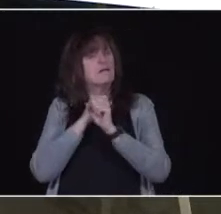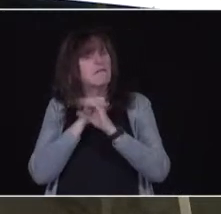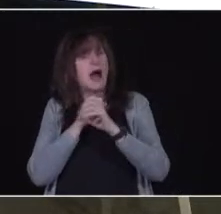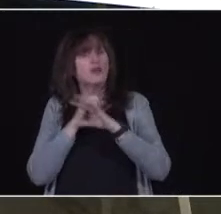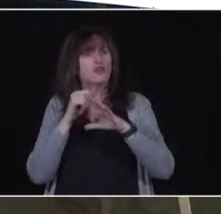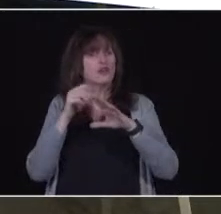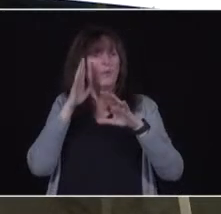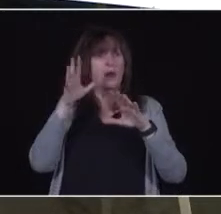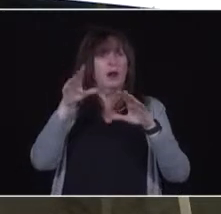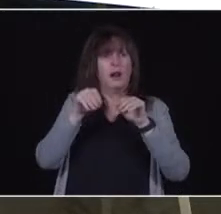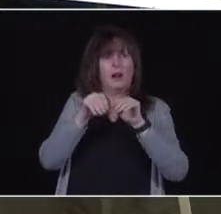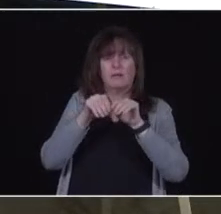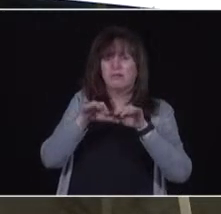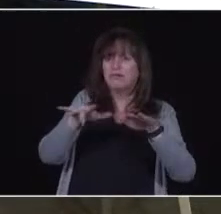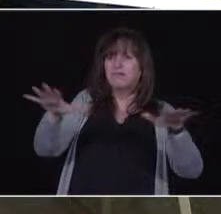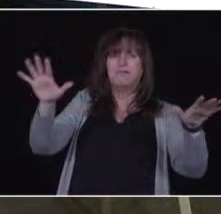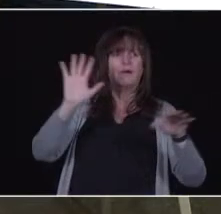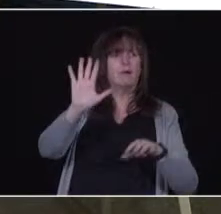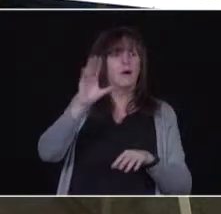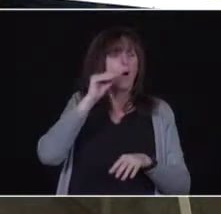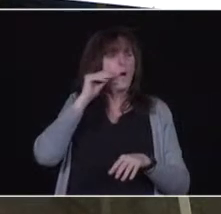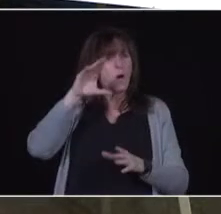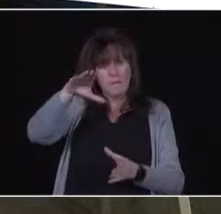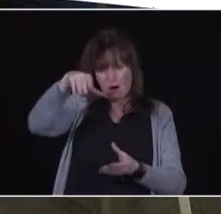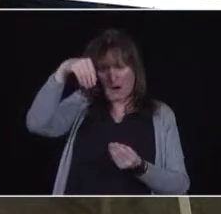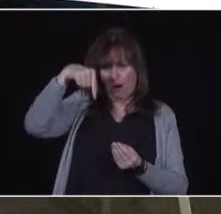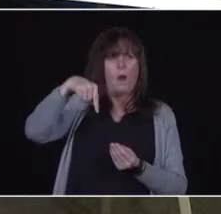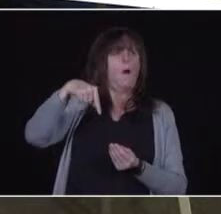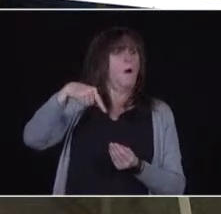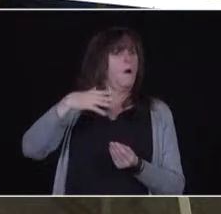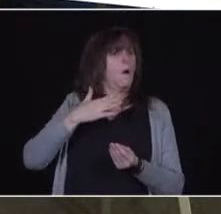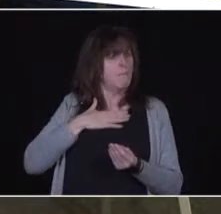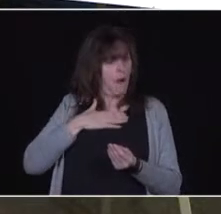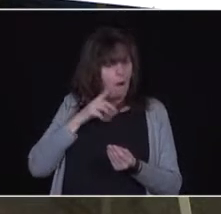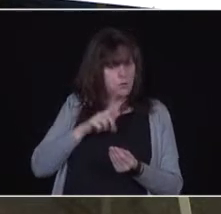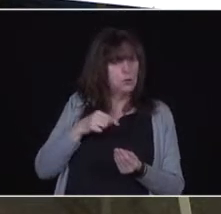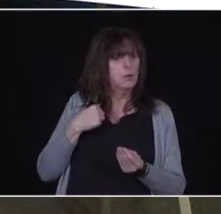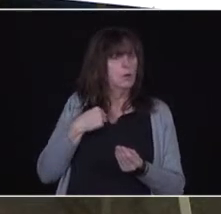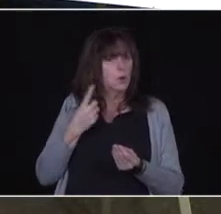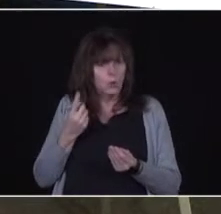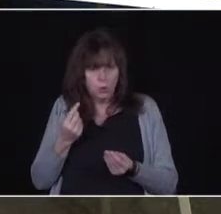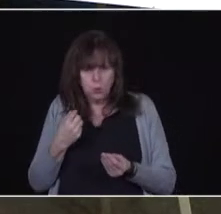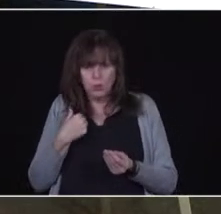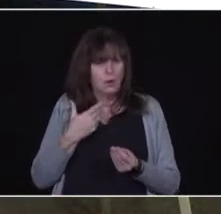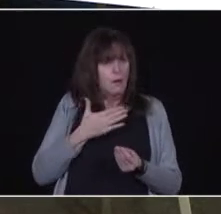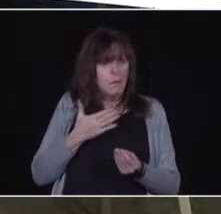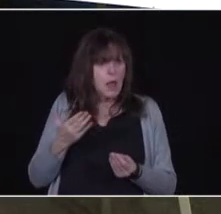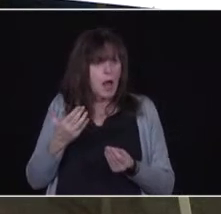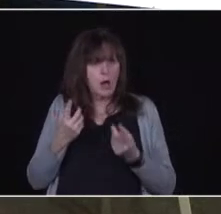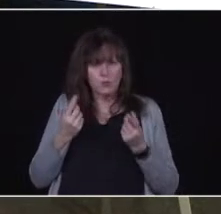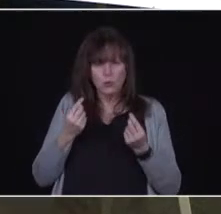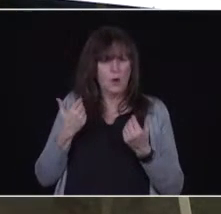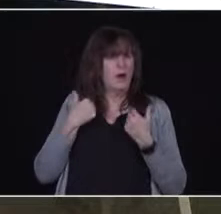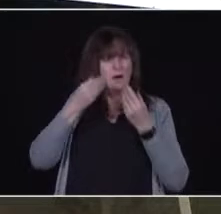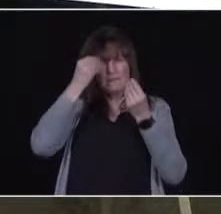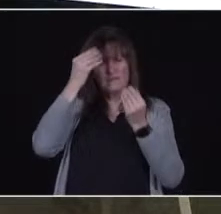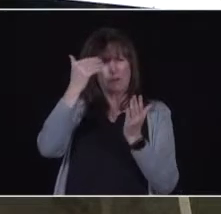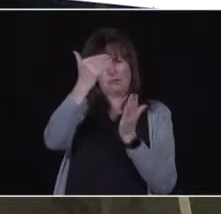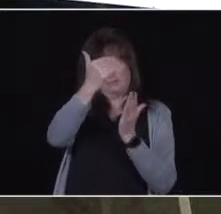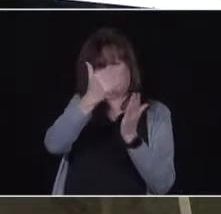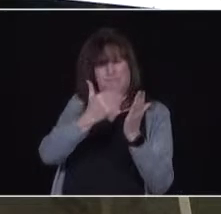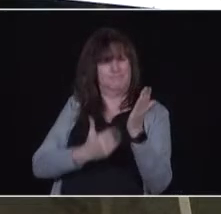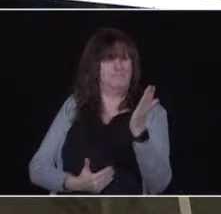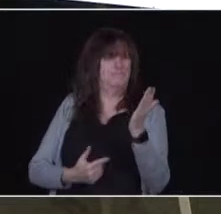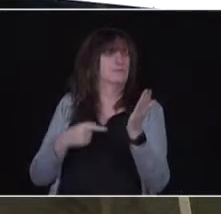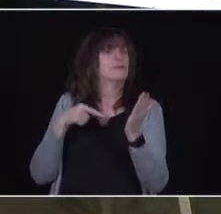turn, here's how you will find out and here's what you should do and here's what you should be prepared for. You will find out by public announcements from here at this